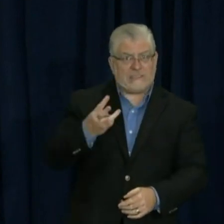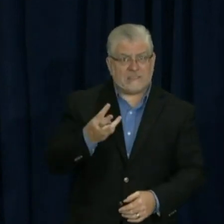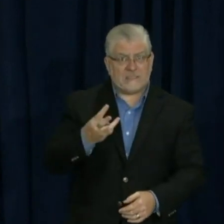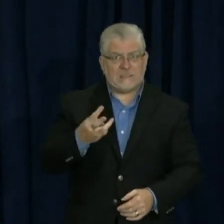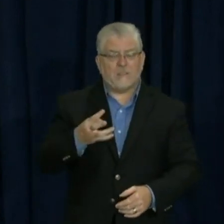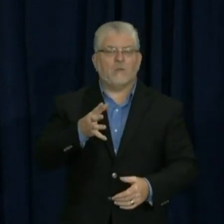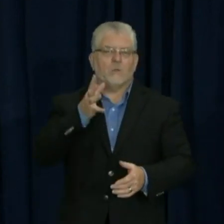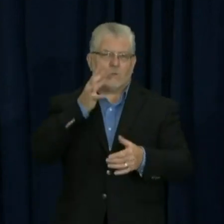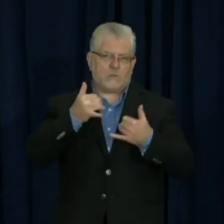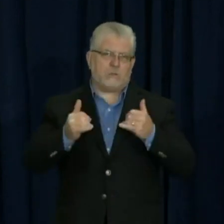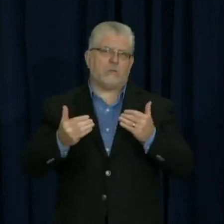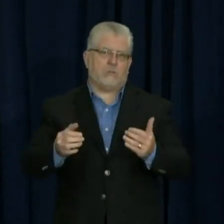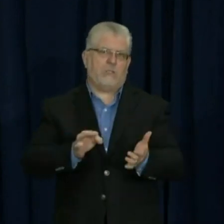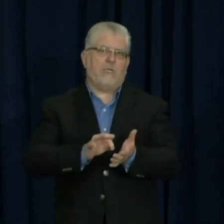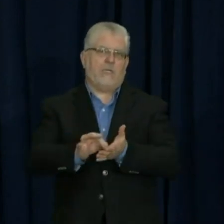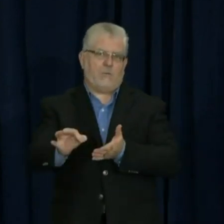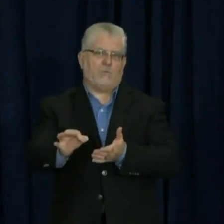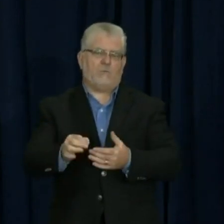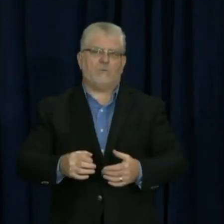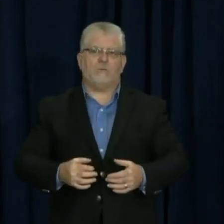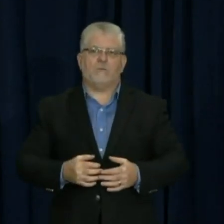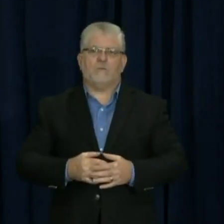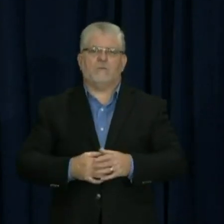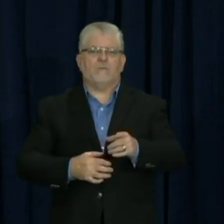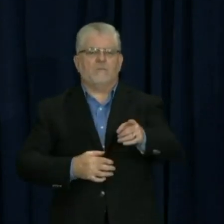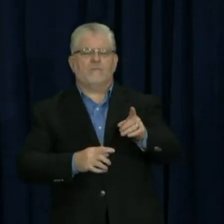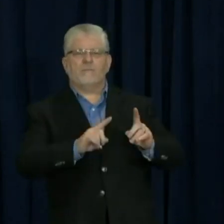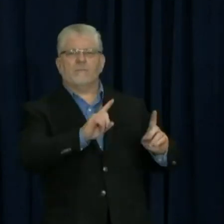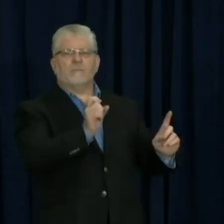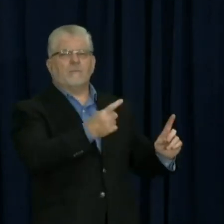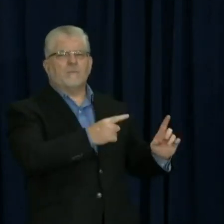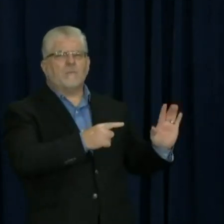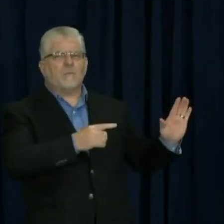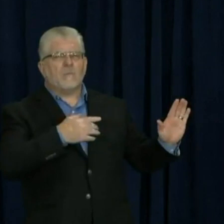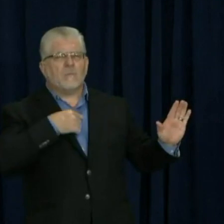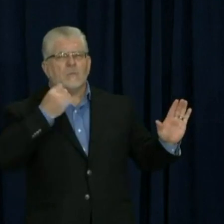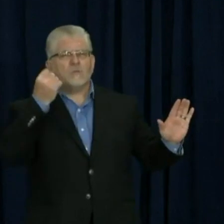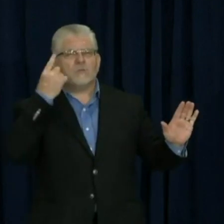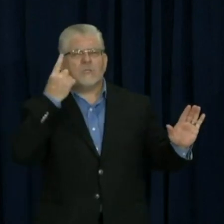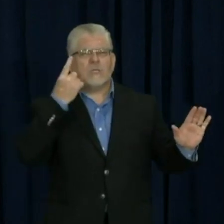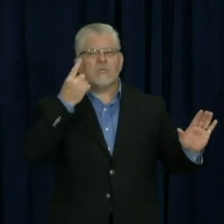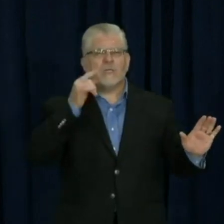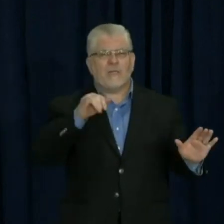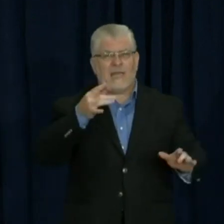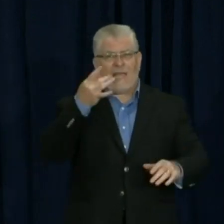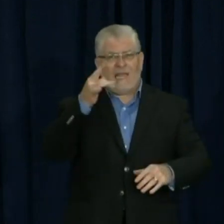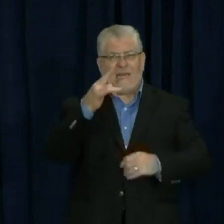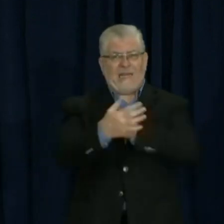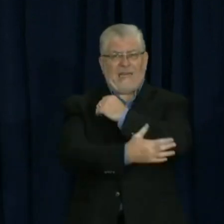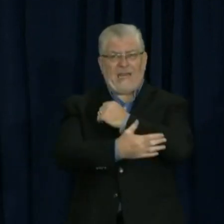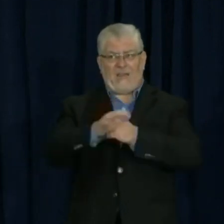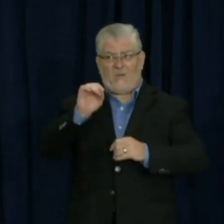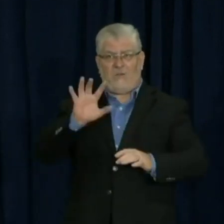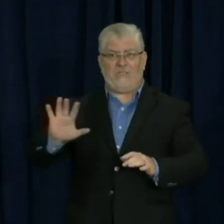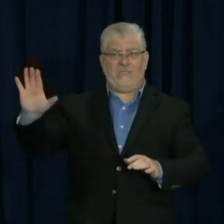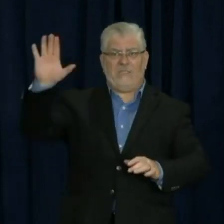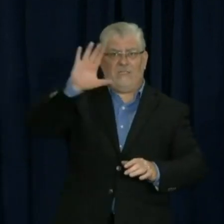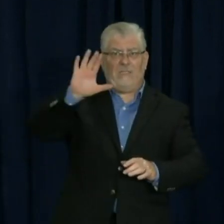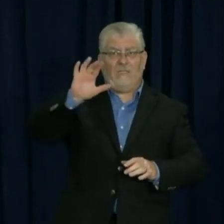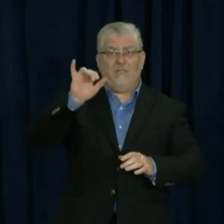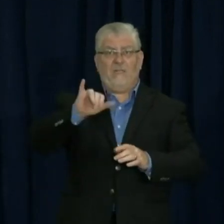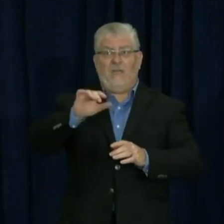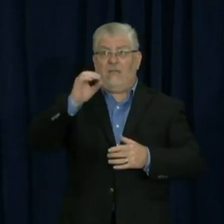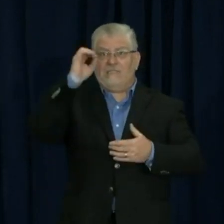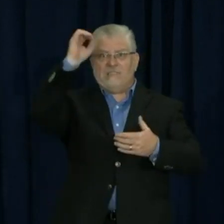understanding that the state's website is showing 18 counties with 0% mail-in ballots counted. Is that accurate?